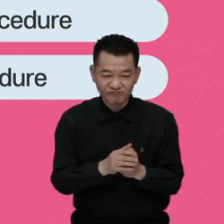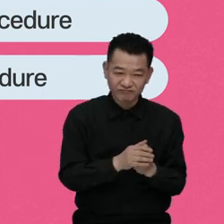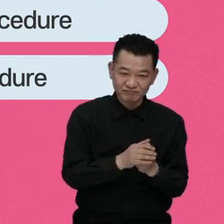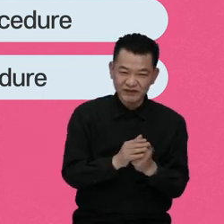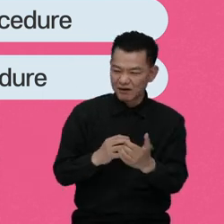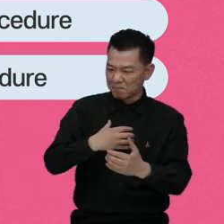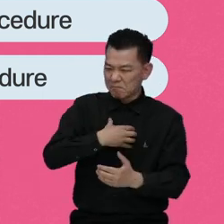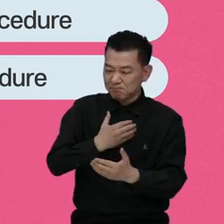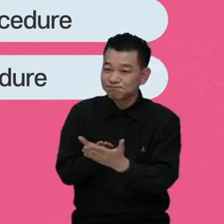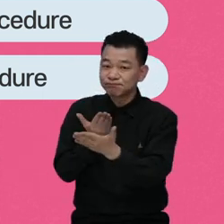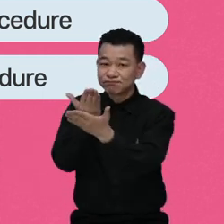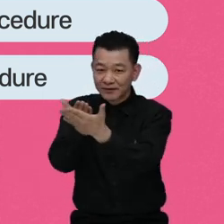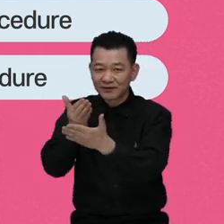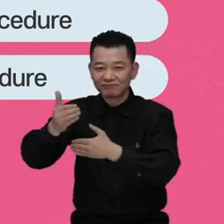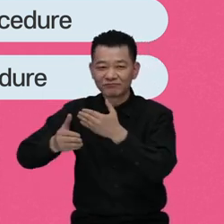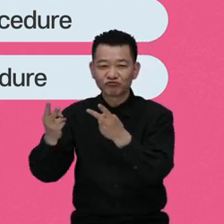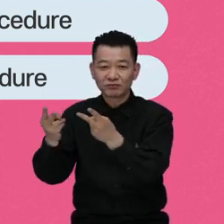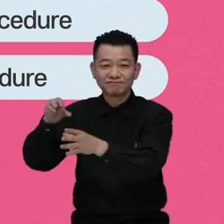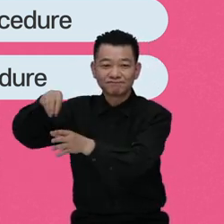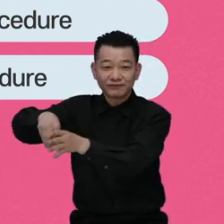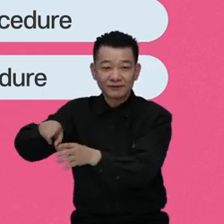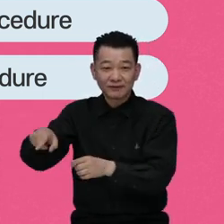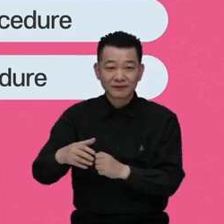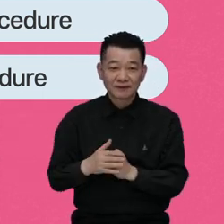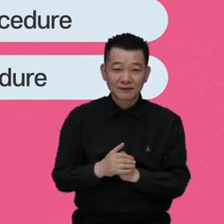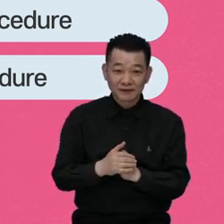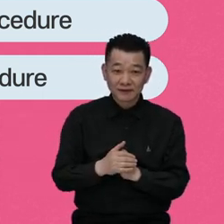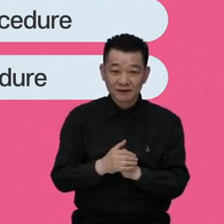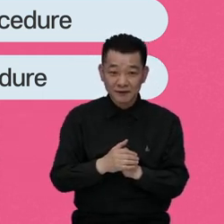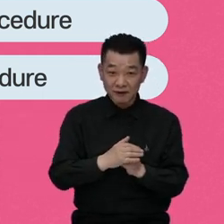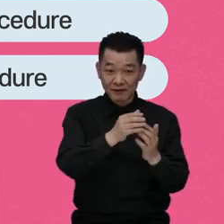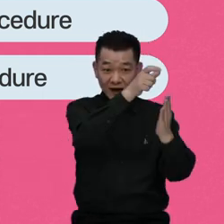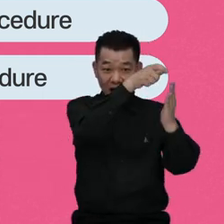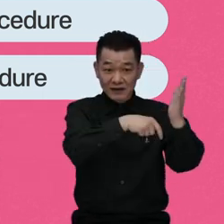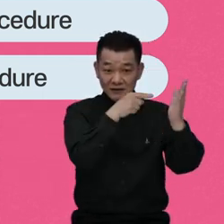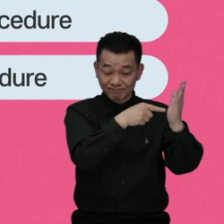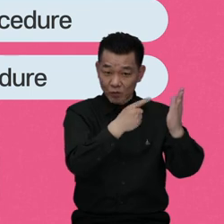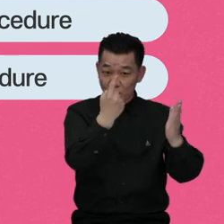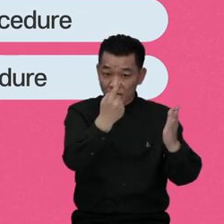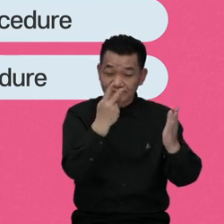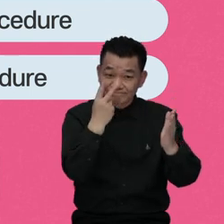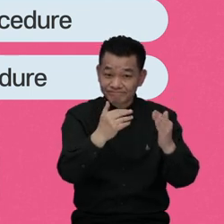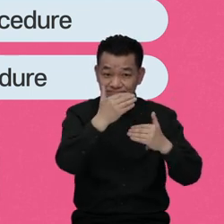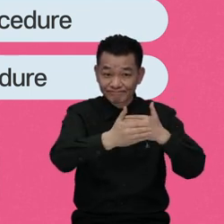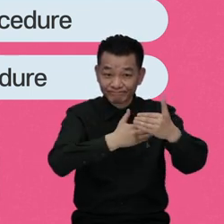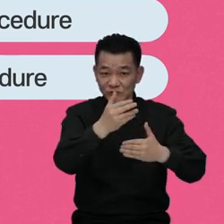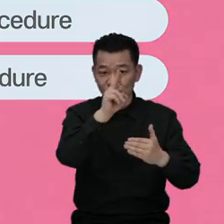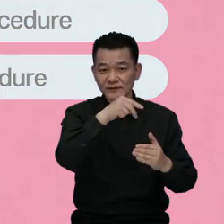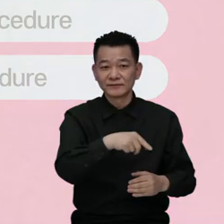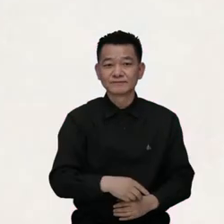related to the Convention. Let's first take a look at the composition of the main Convention.